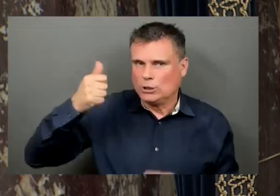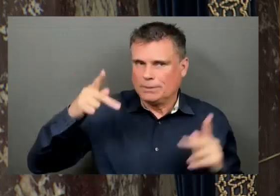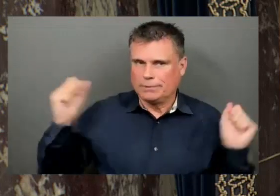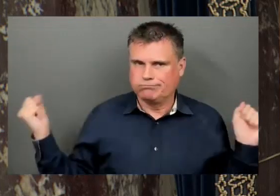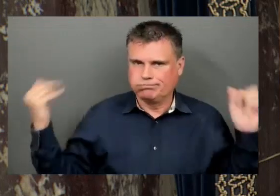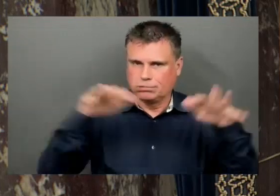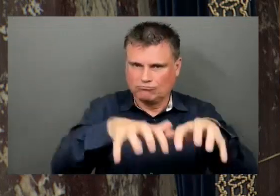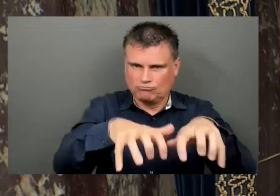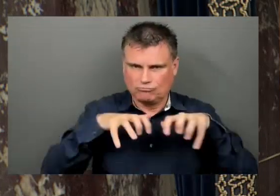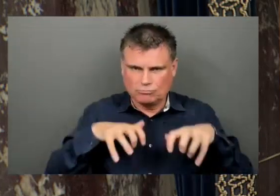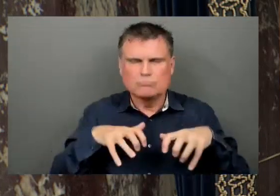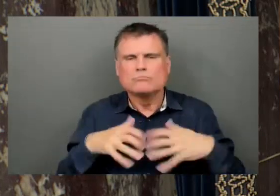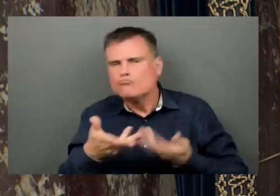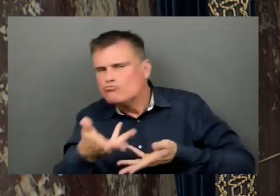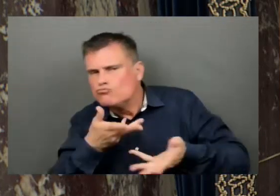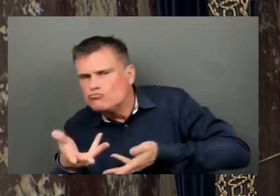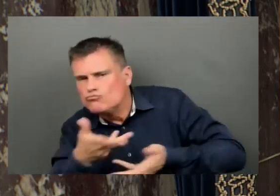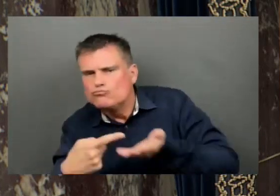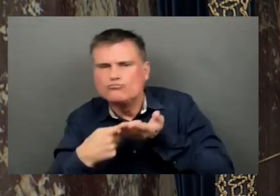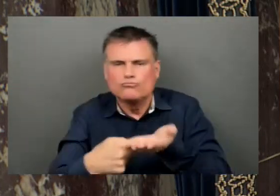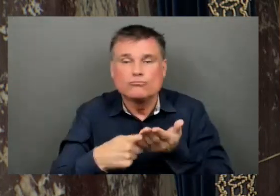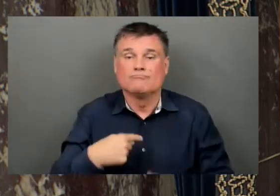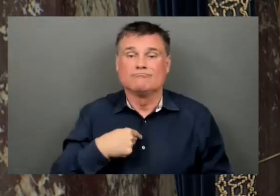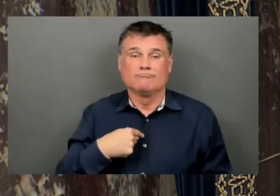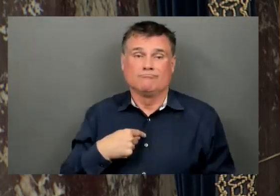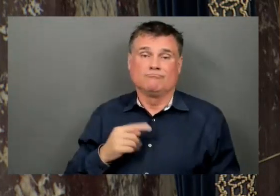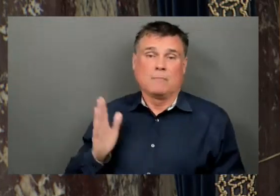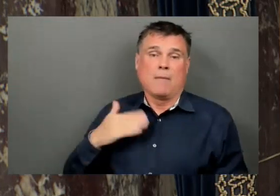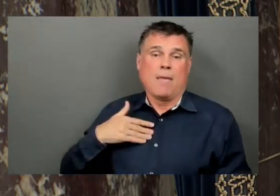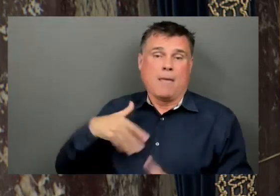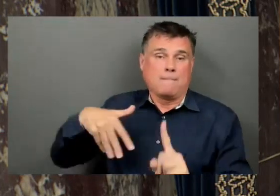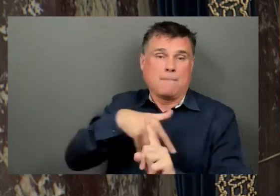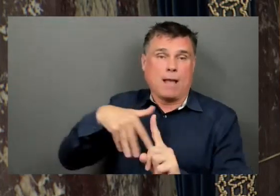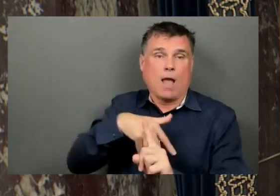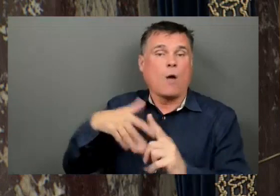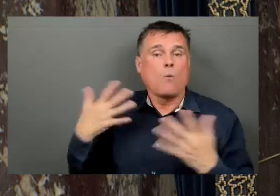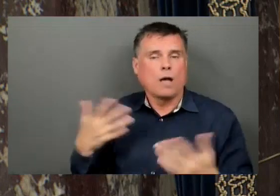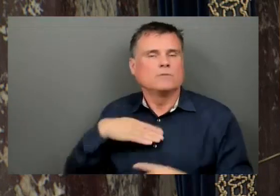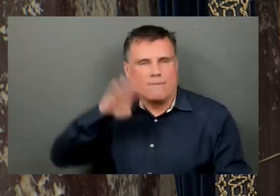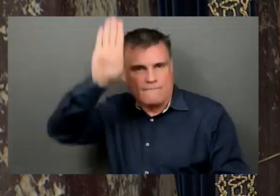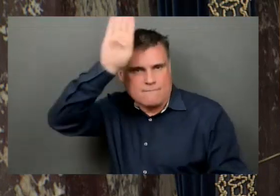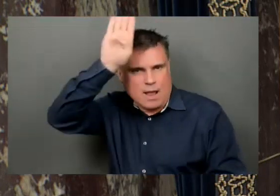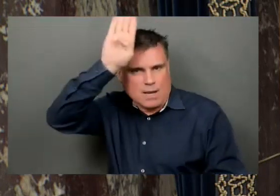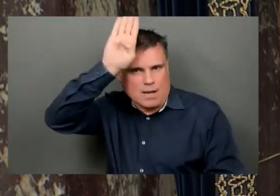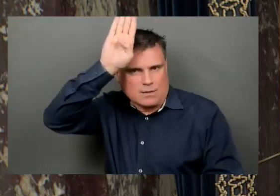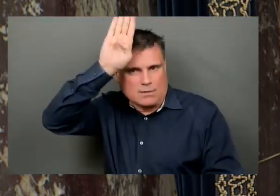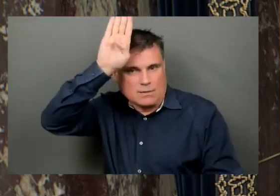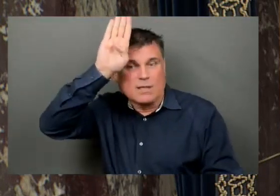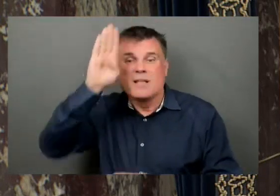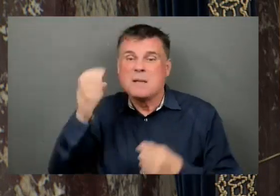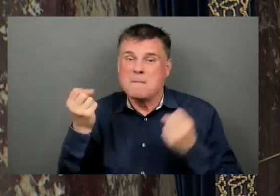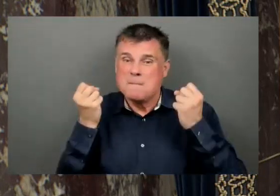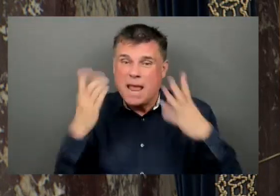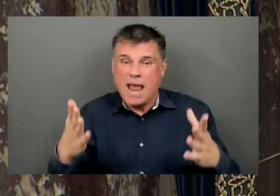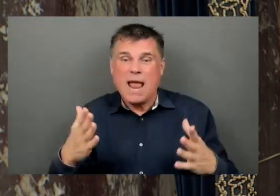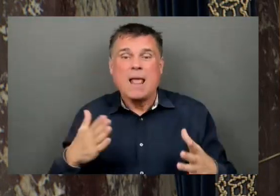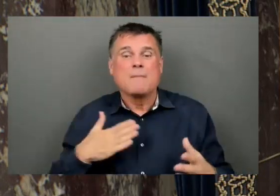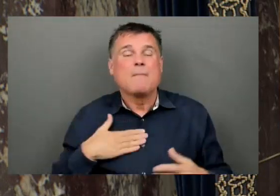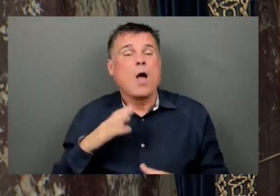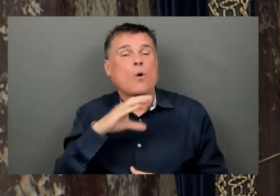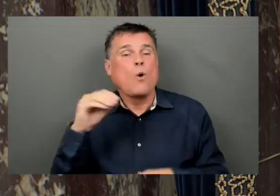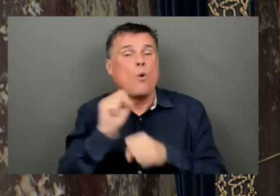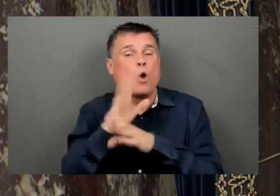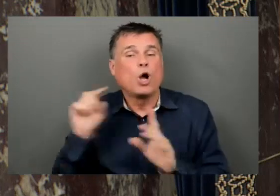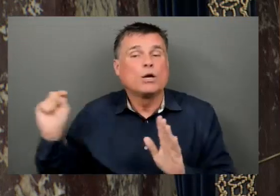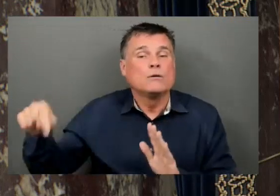co-workers who have passed away due to their occupational exposures to the toxins that they breathe. I was speaking about our past battalion chief, Bill